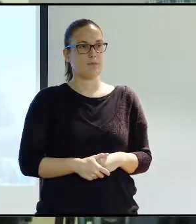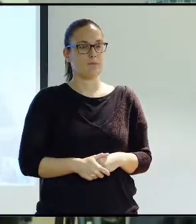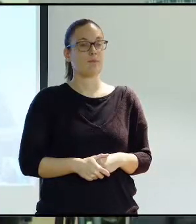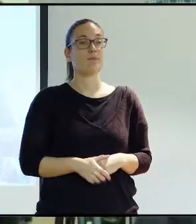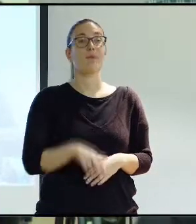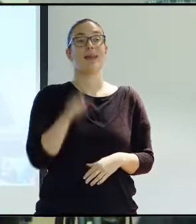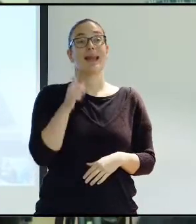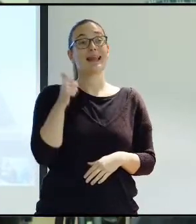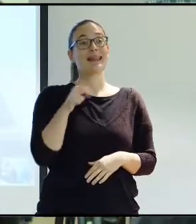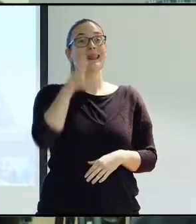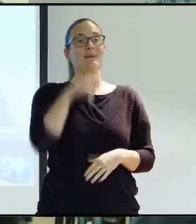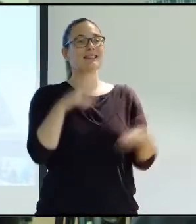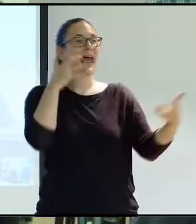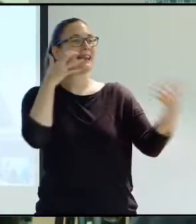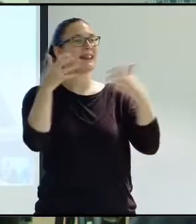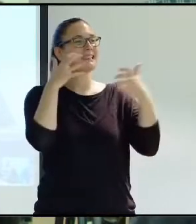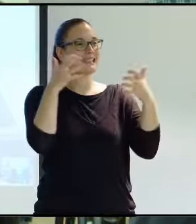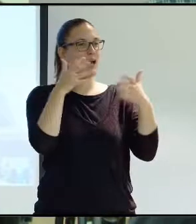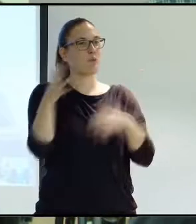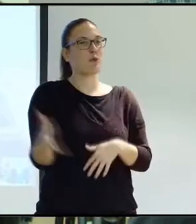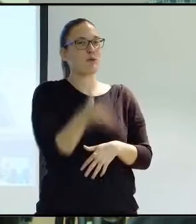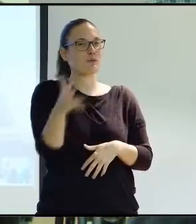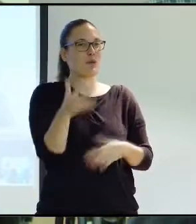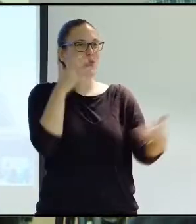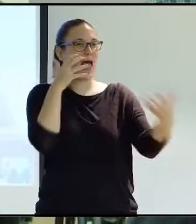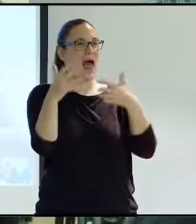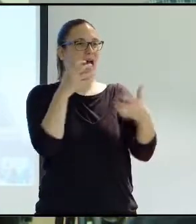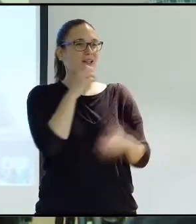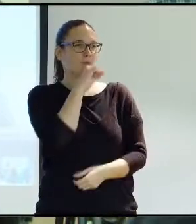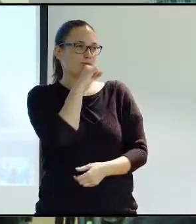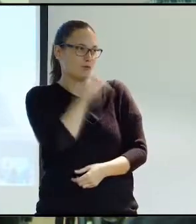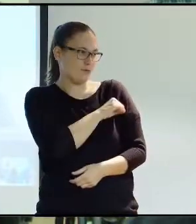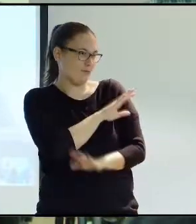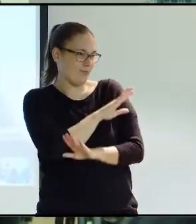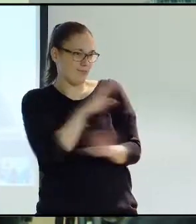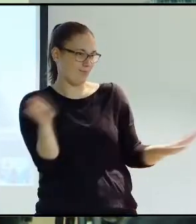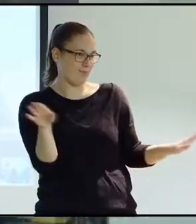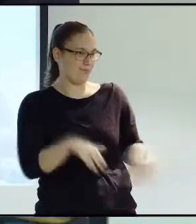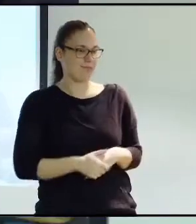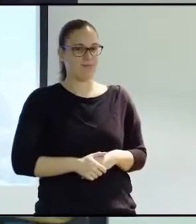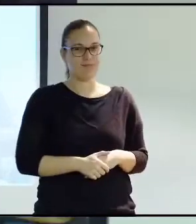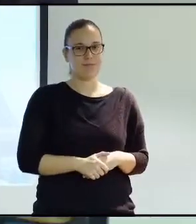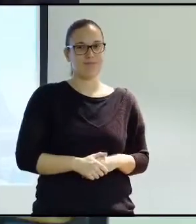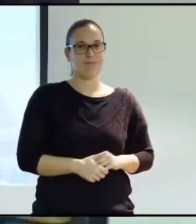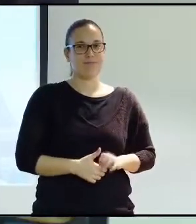They're there's great content, it And he was a Commander and I'm in I